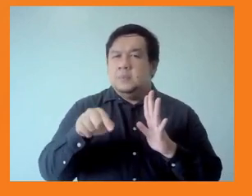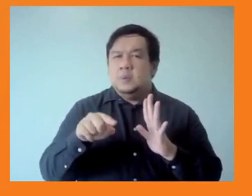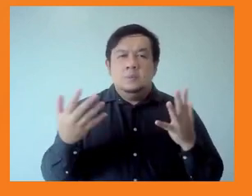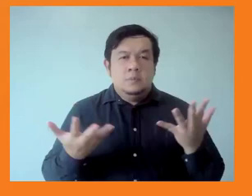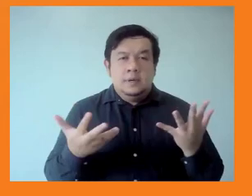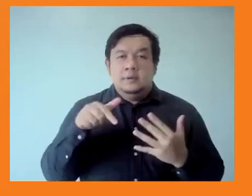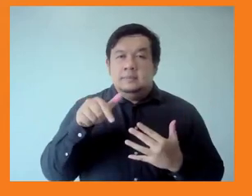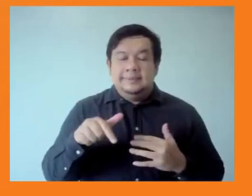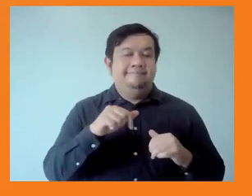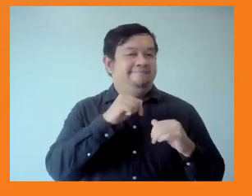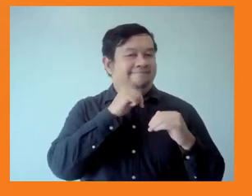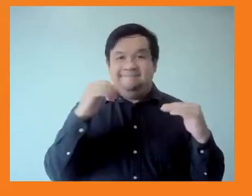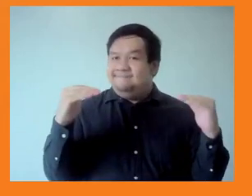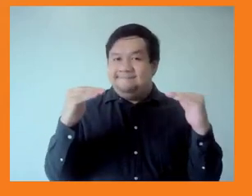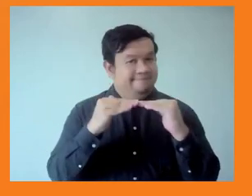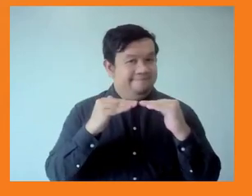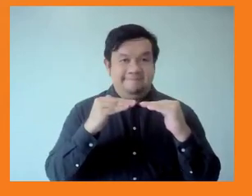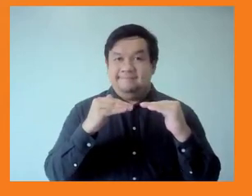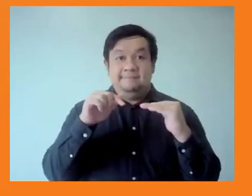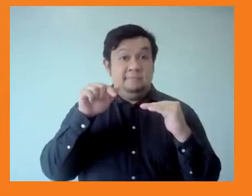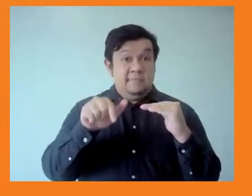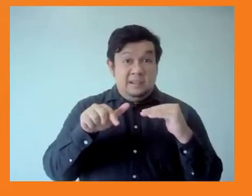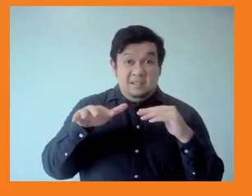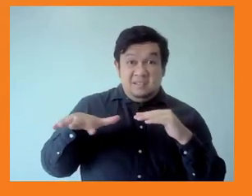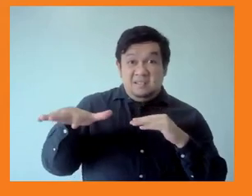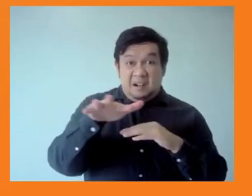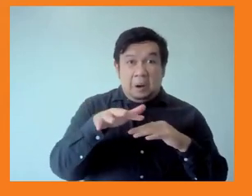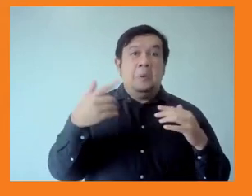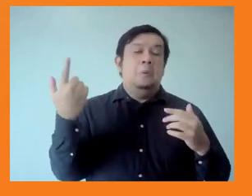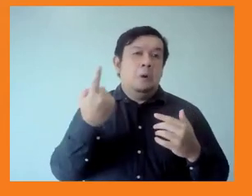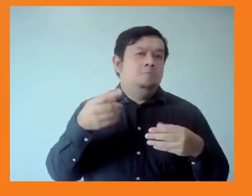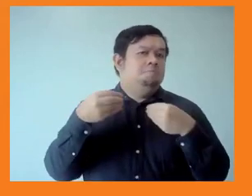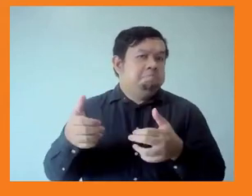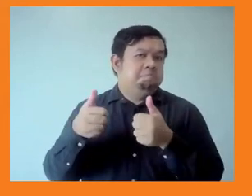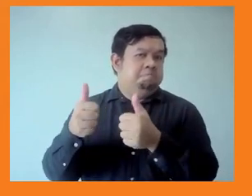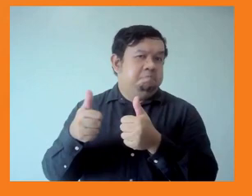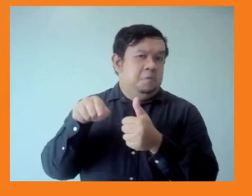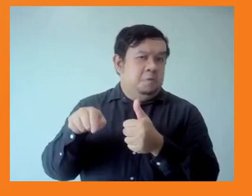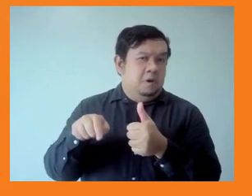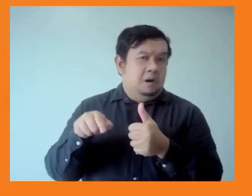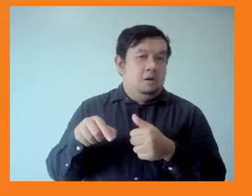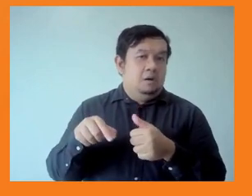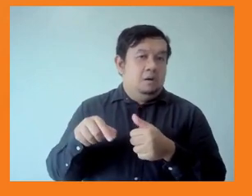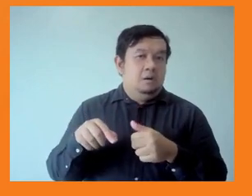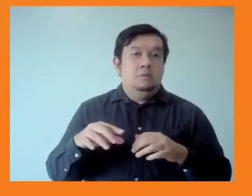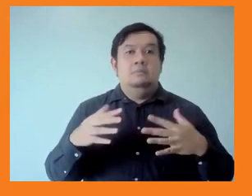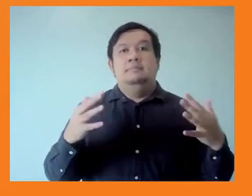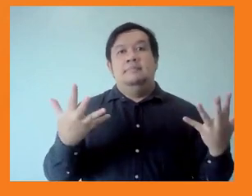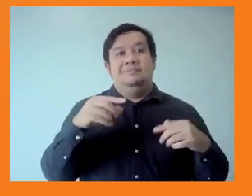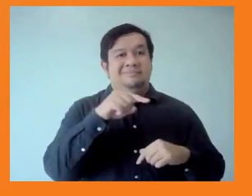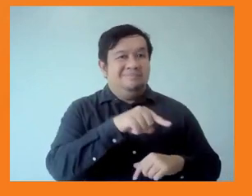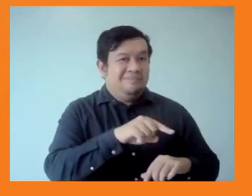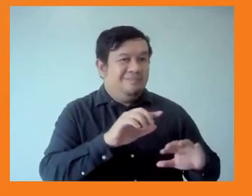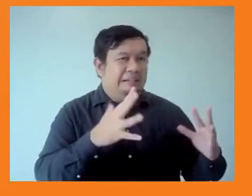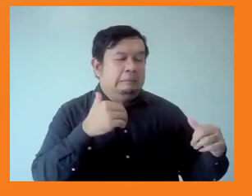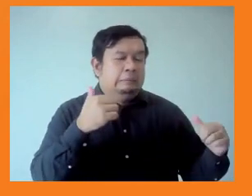opportunities, access to resources and opportunities, life challenge, life chances and favors. But more importantly are the